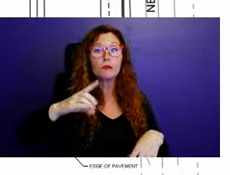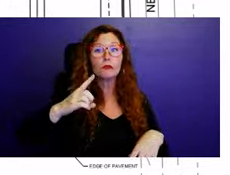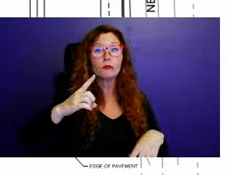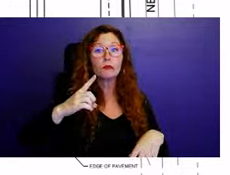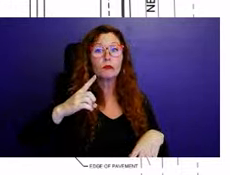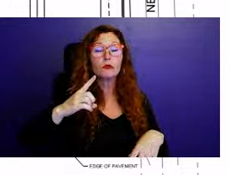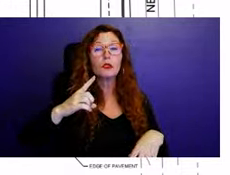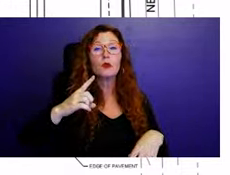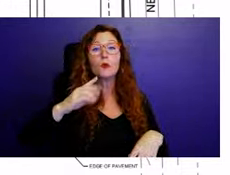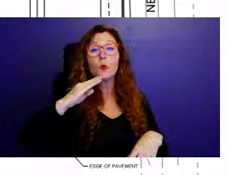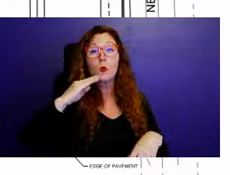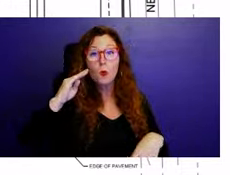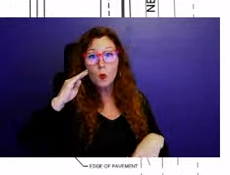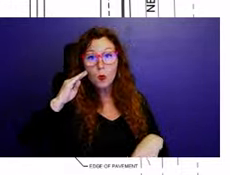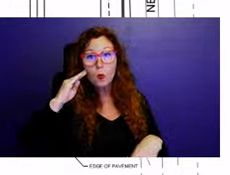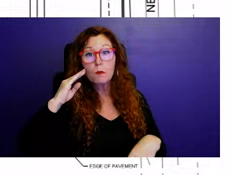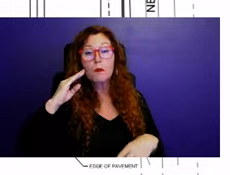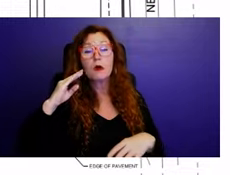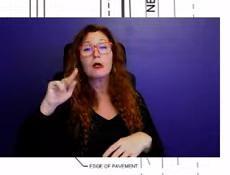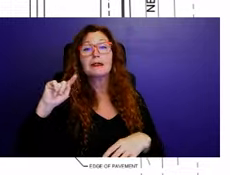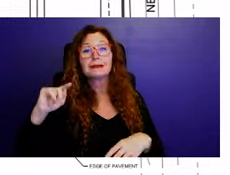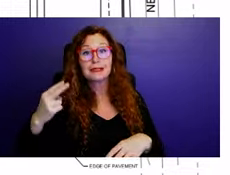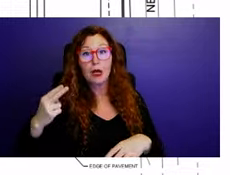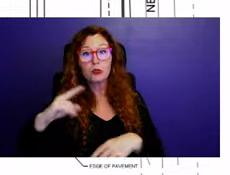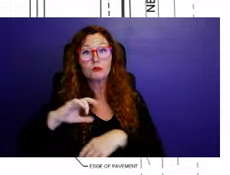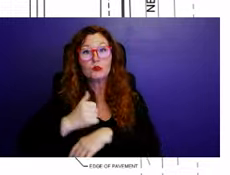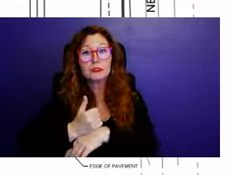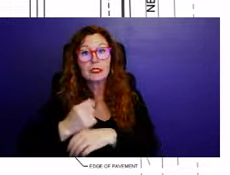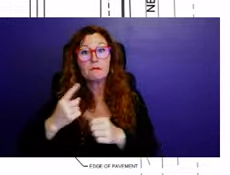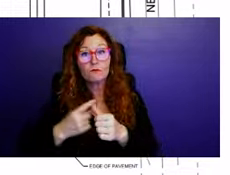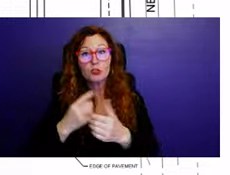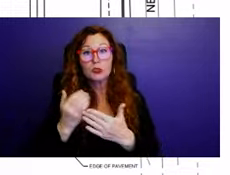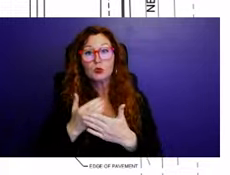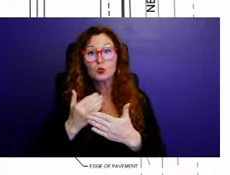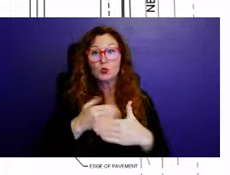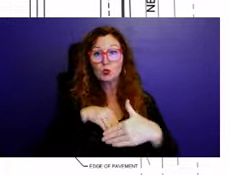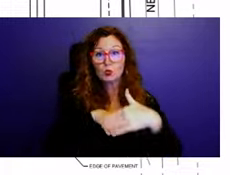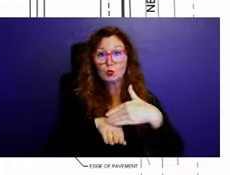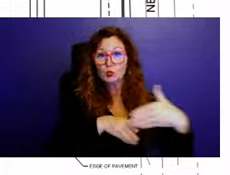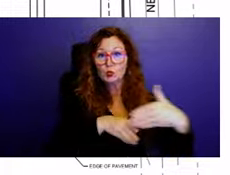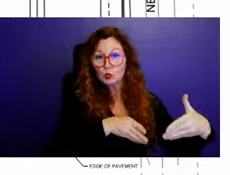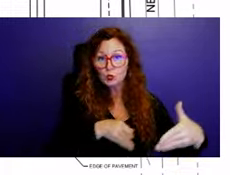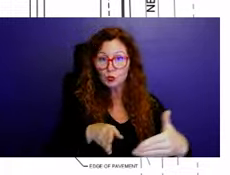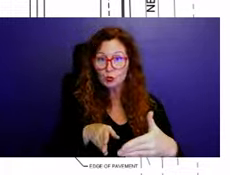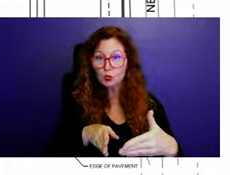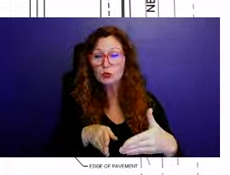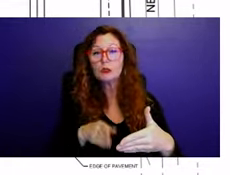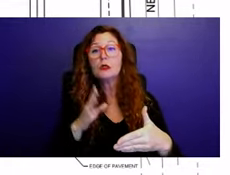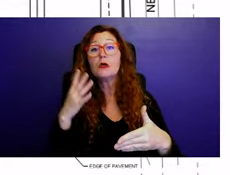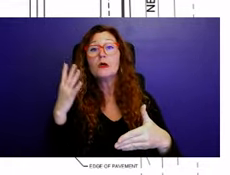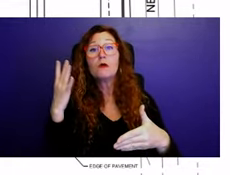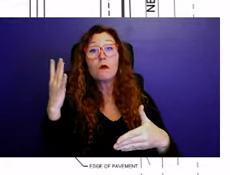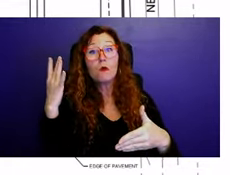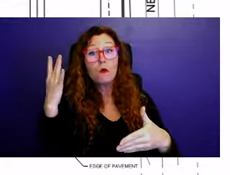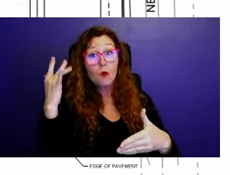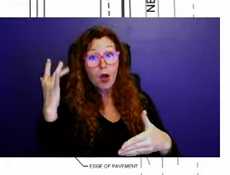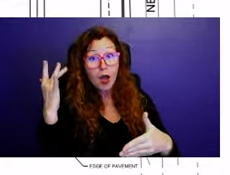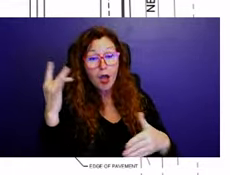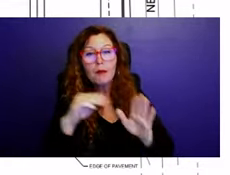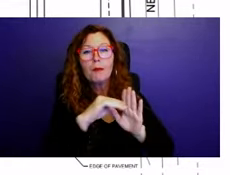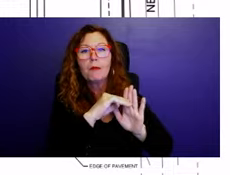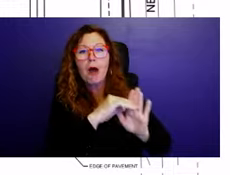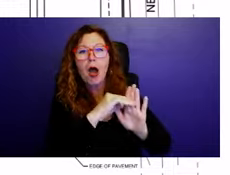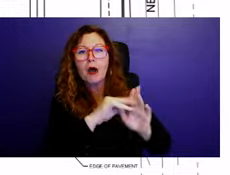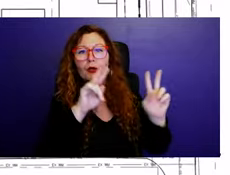corner of the new right of way and Northeast 4th Avenue and will serve as model homes as the rest of the site as the rest of the site is constructed.